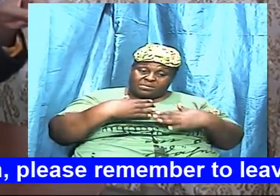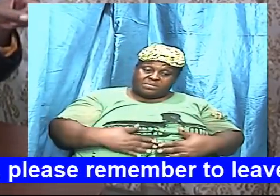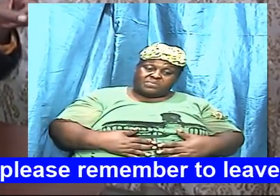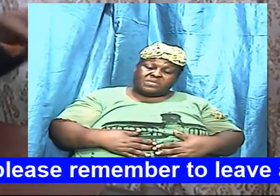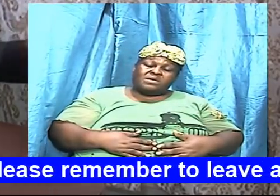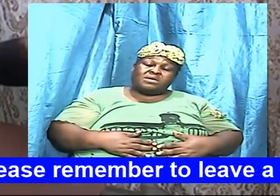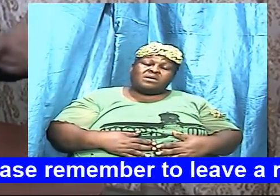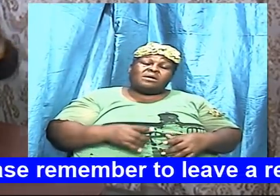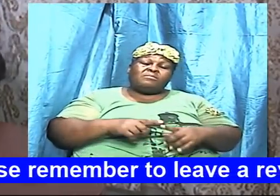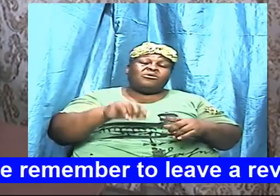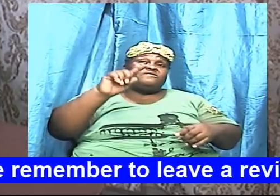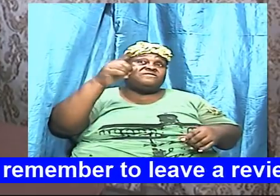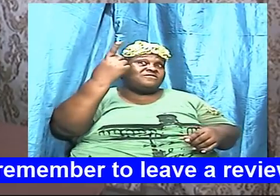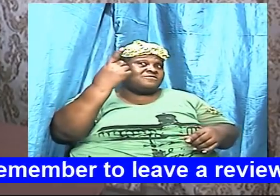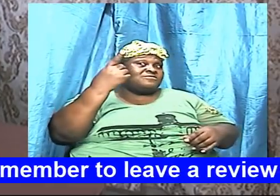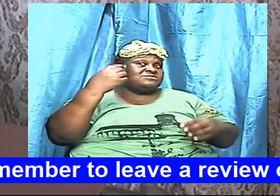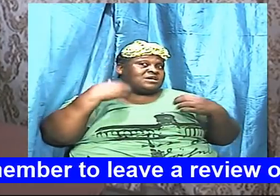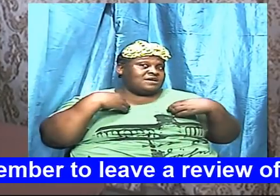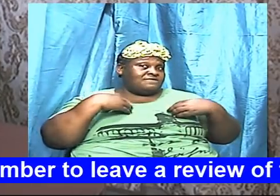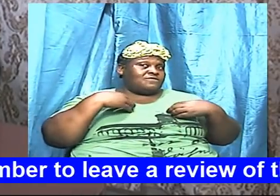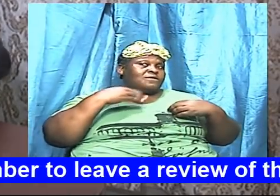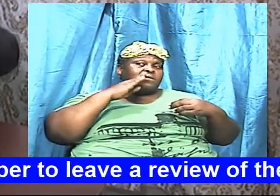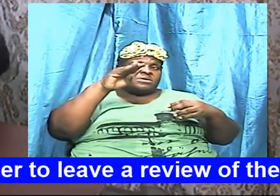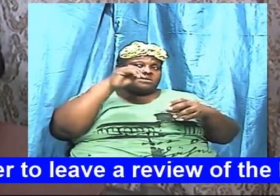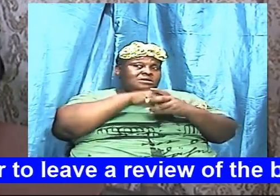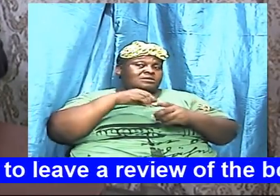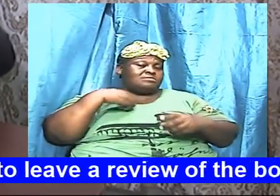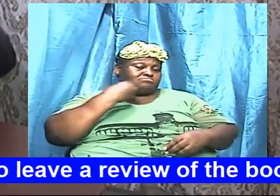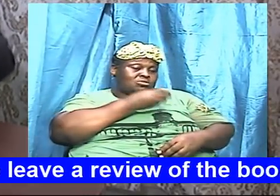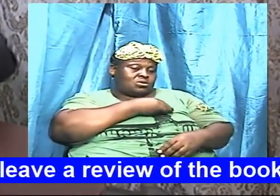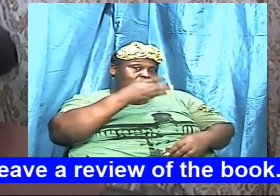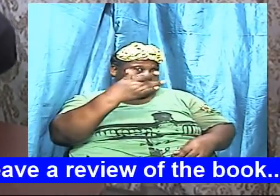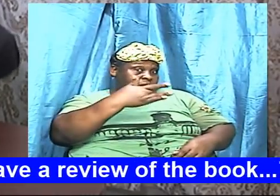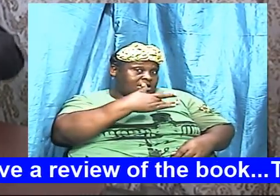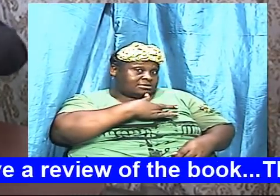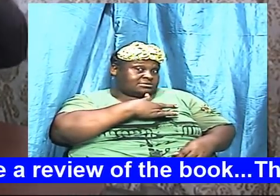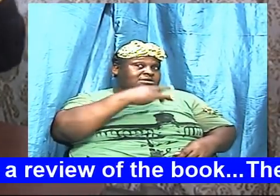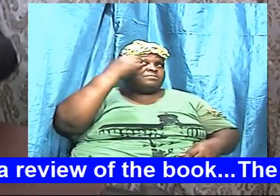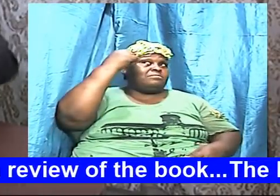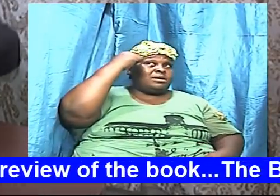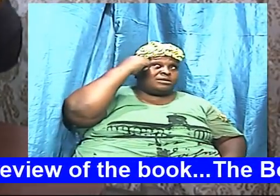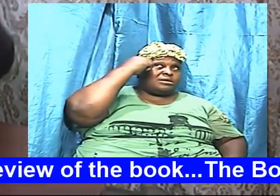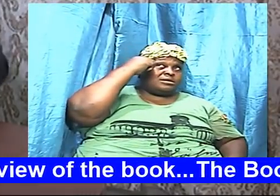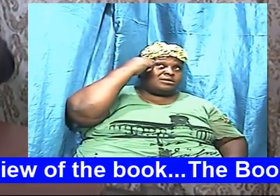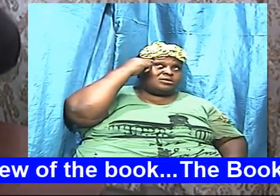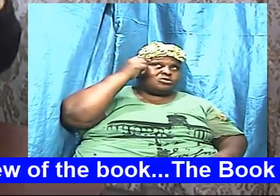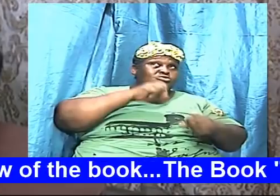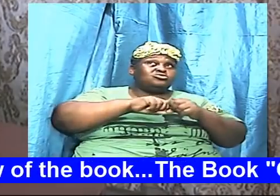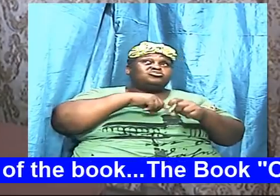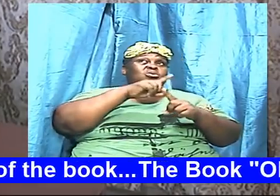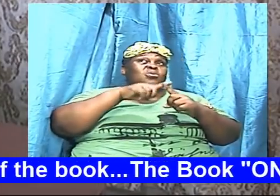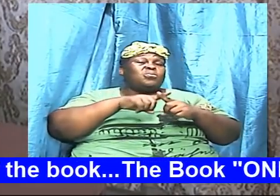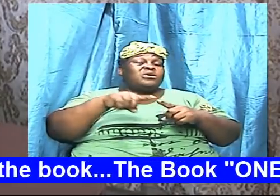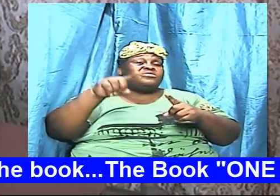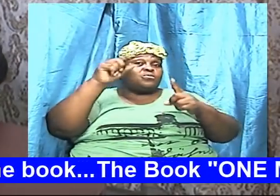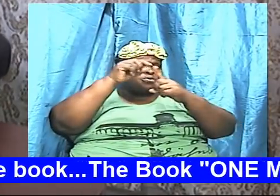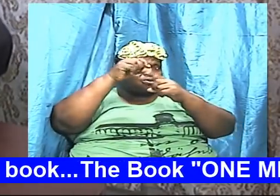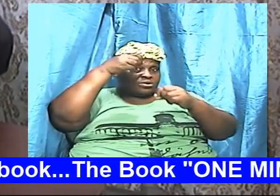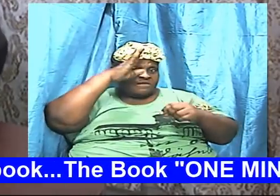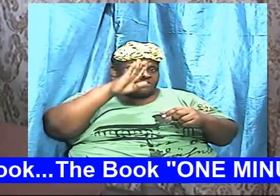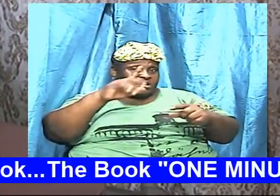first got to be there and so when the word dwells in us richly